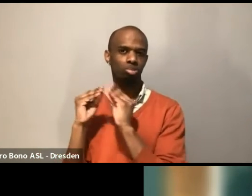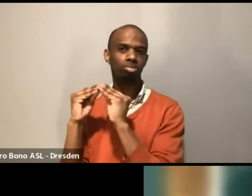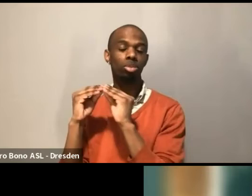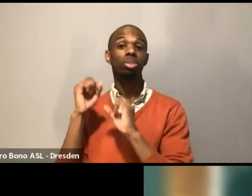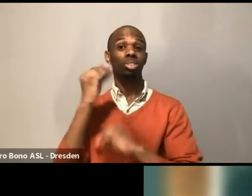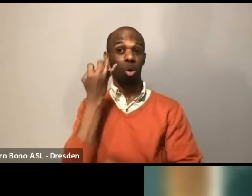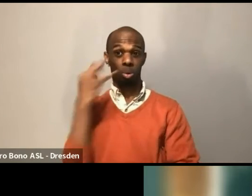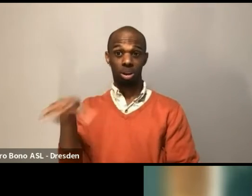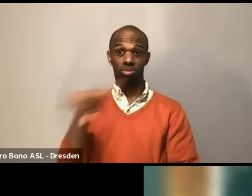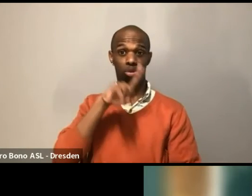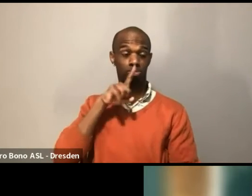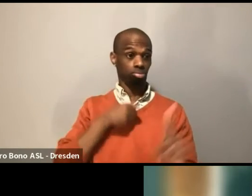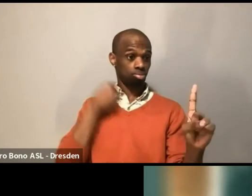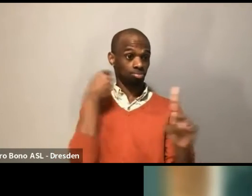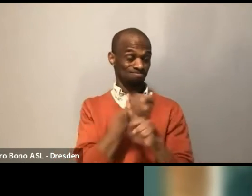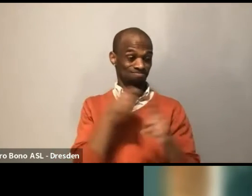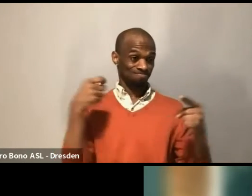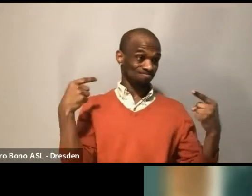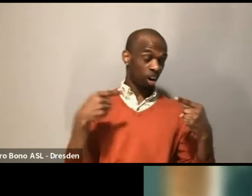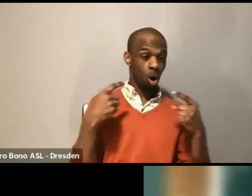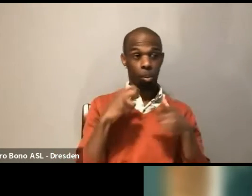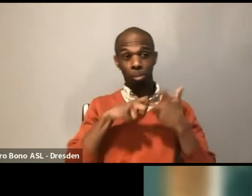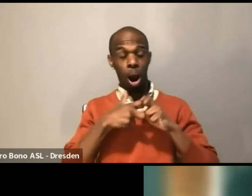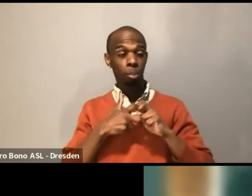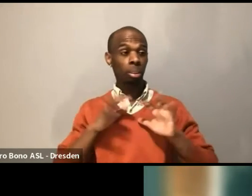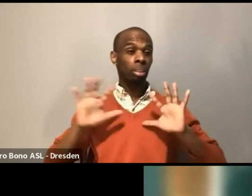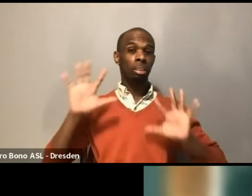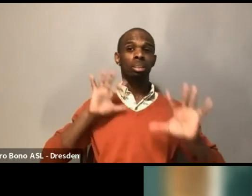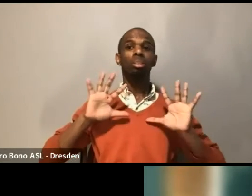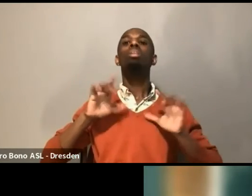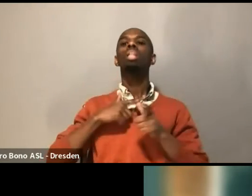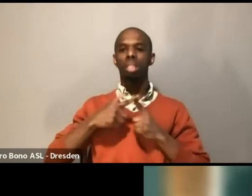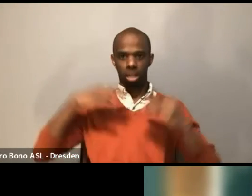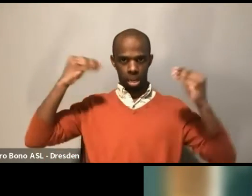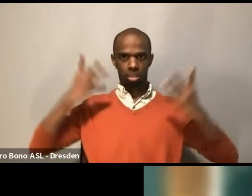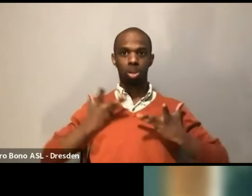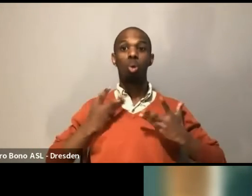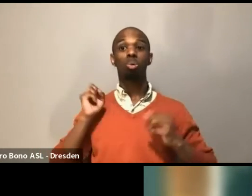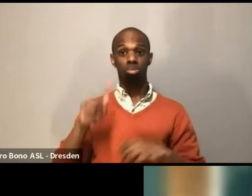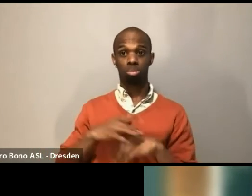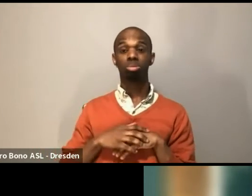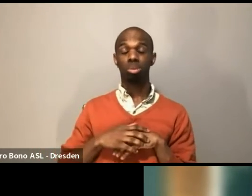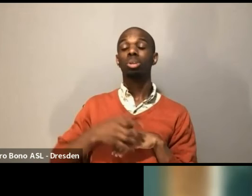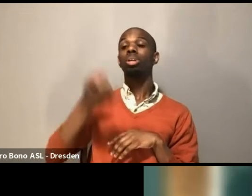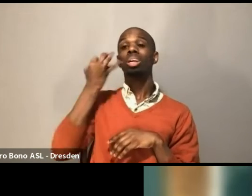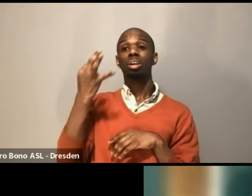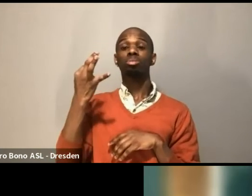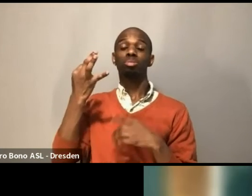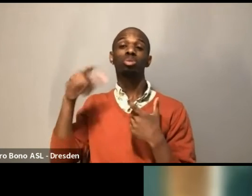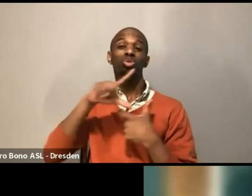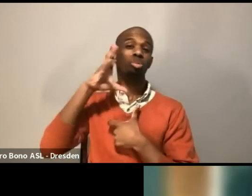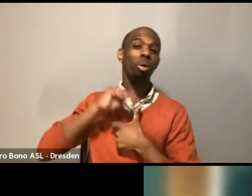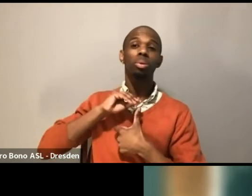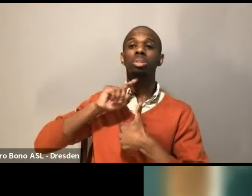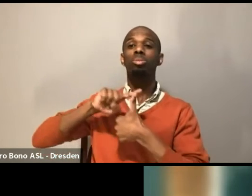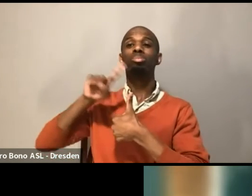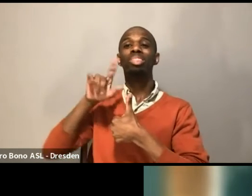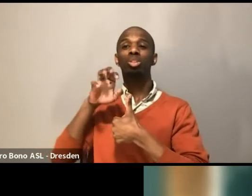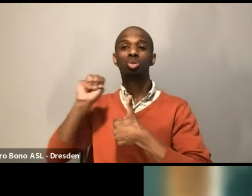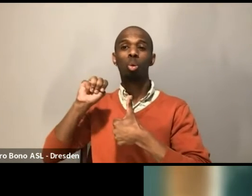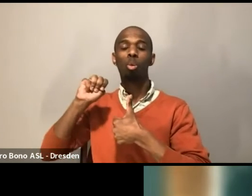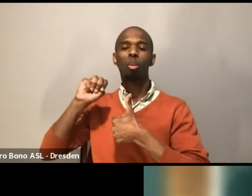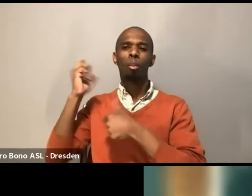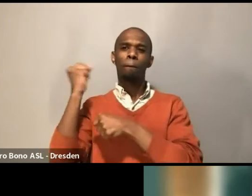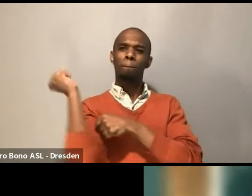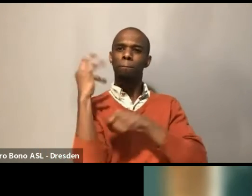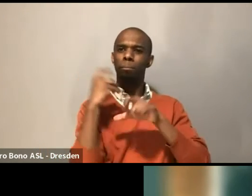chat, direct message, or ask for a hold, and we will engage with you directly. That includes Zoom bombing or any aggressions that feel